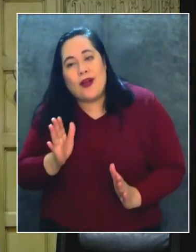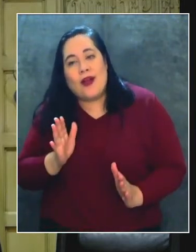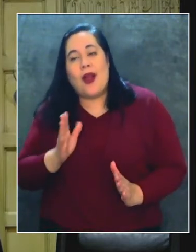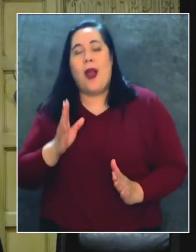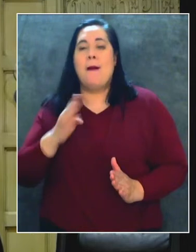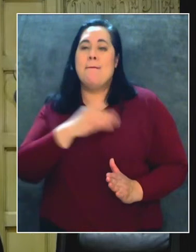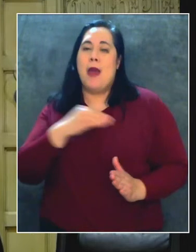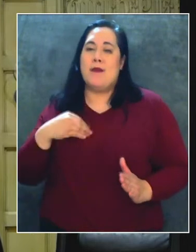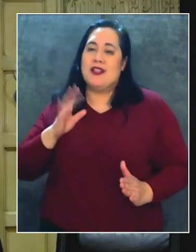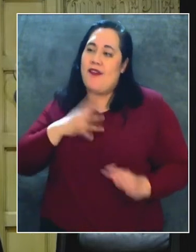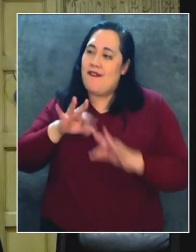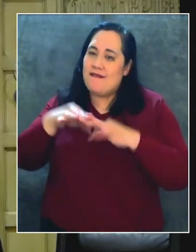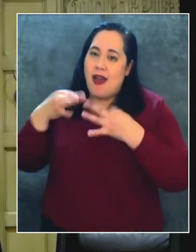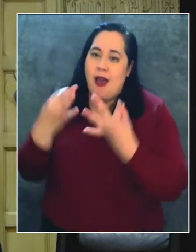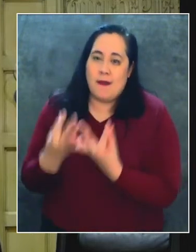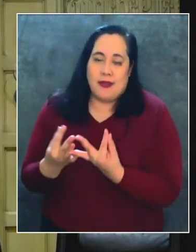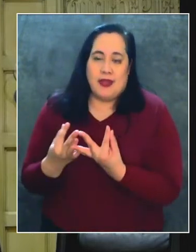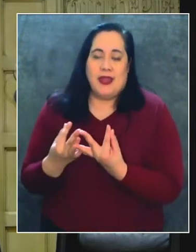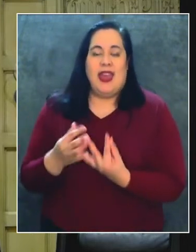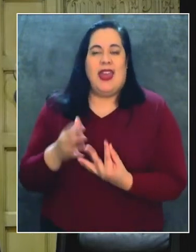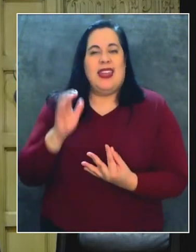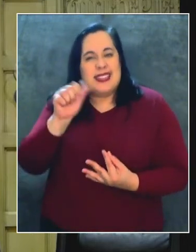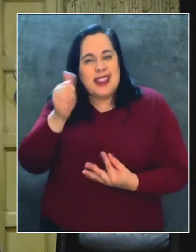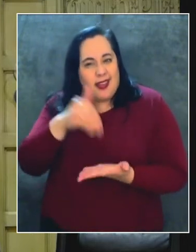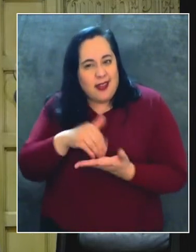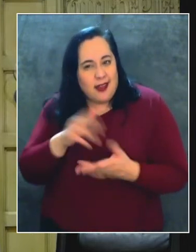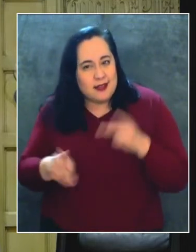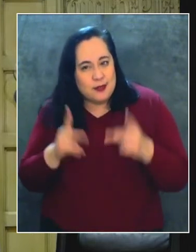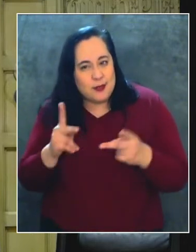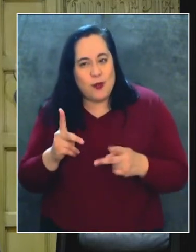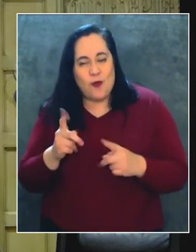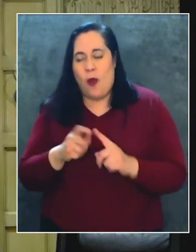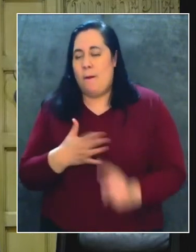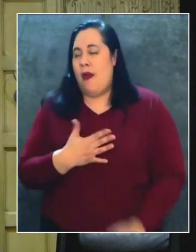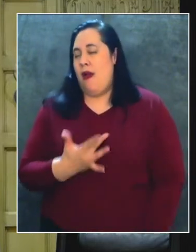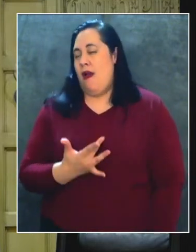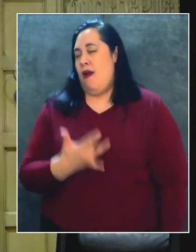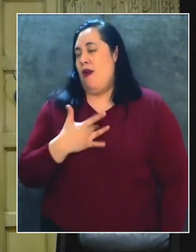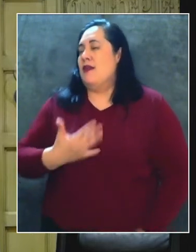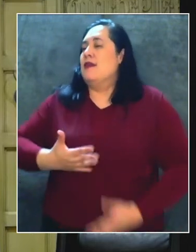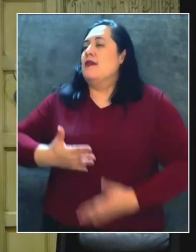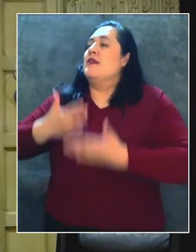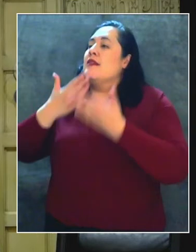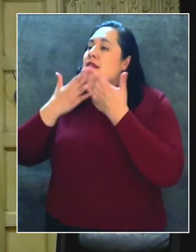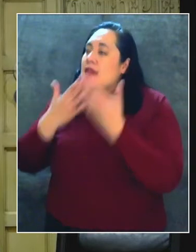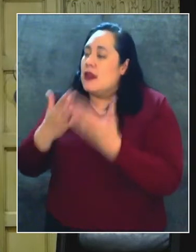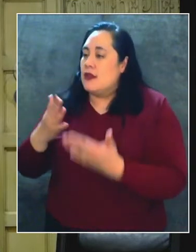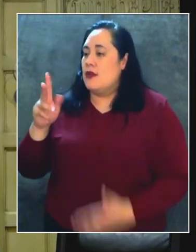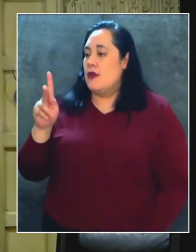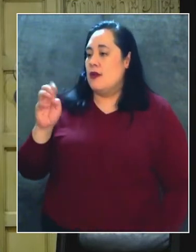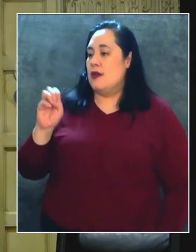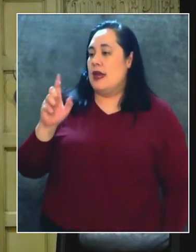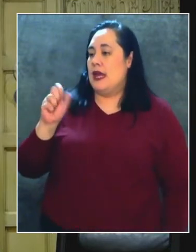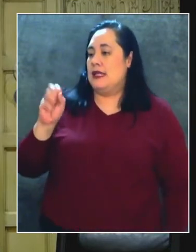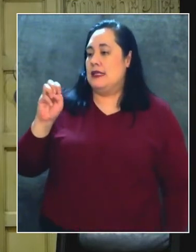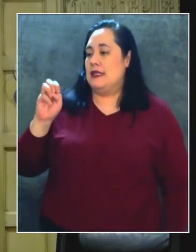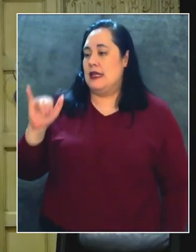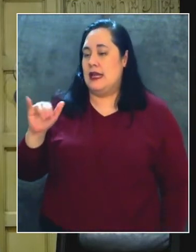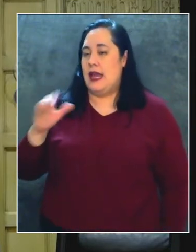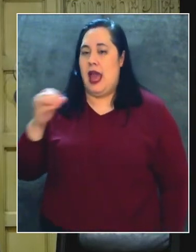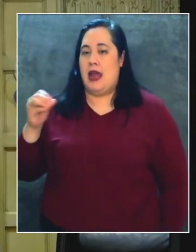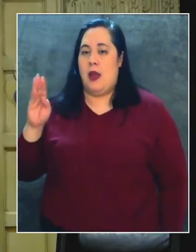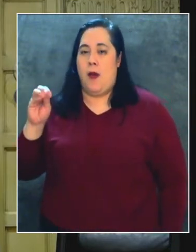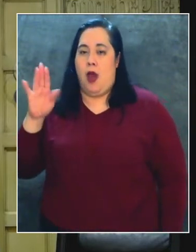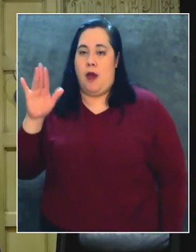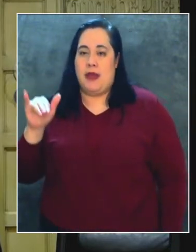miembros de nuestras familias. Desde el fondo de mi corazón, gracias a Kelsey y Bobby, la familia